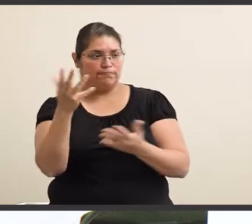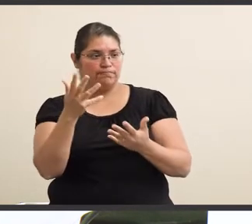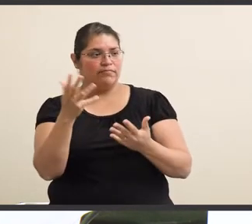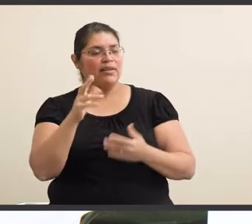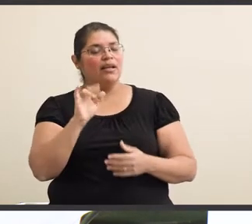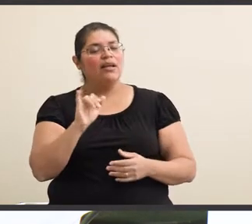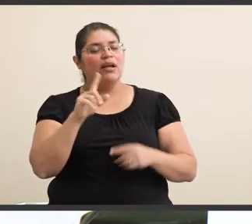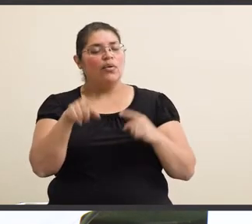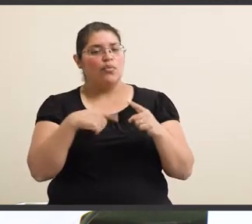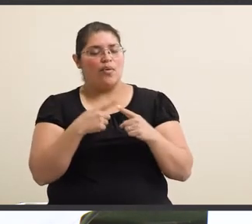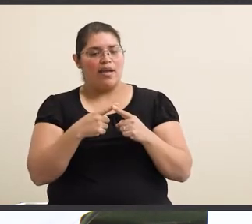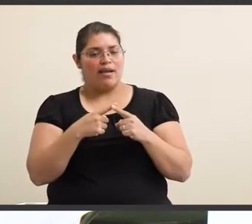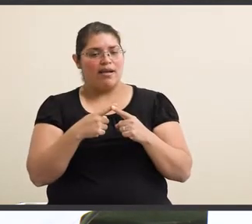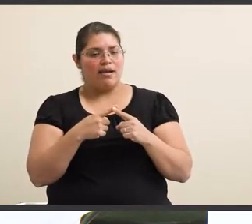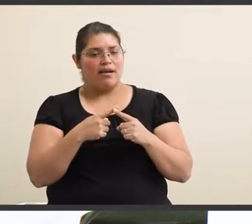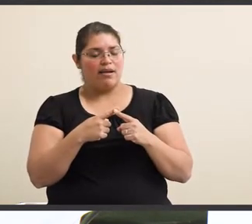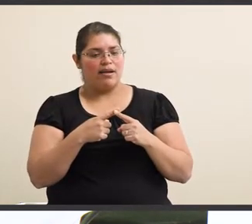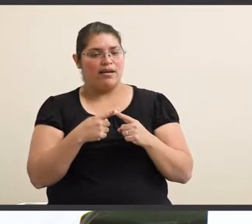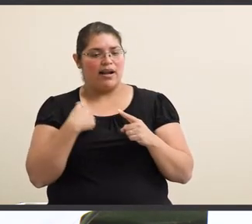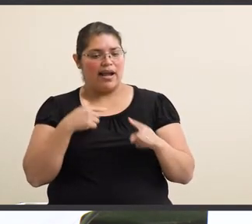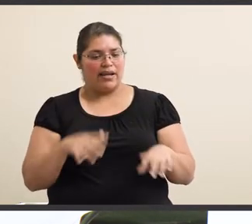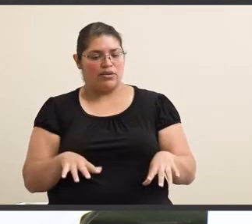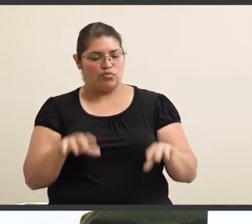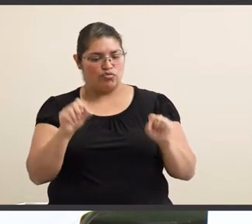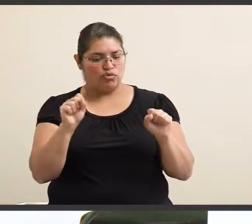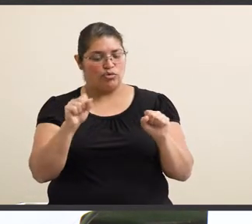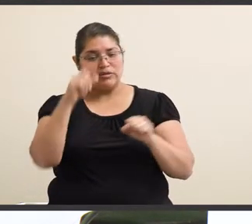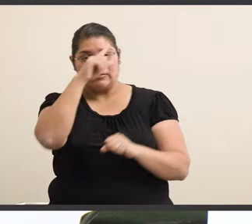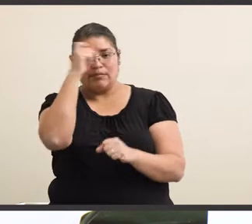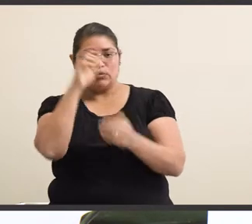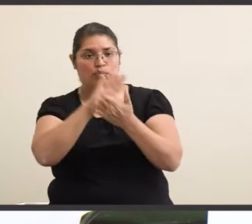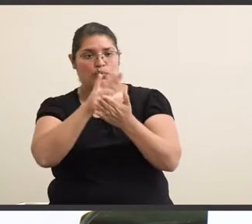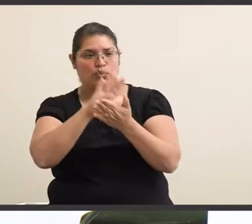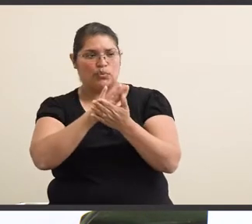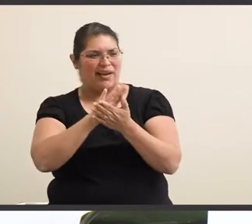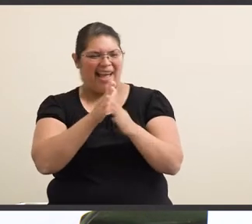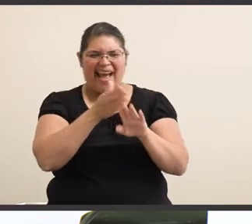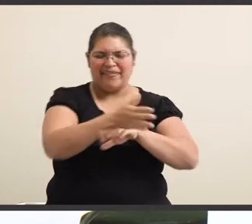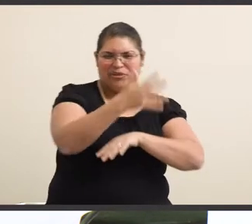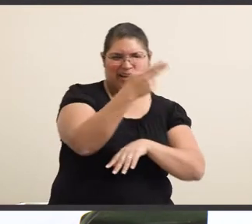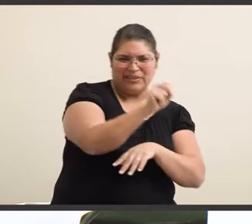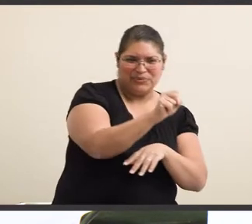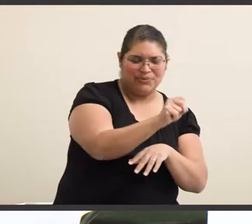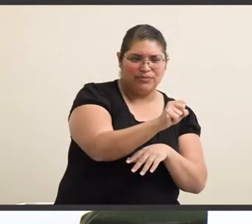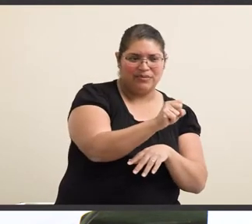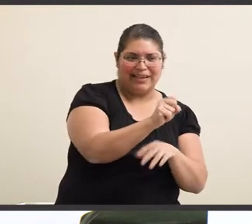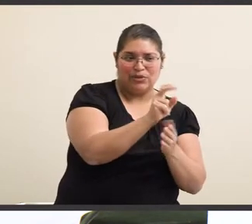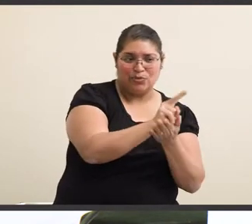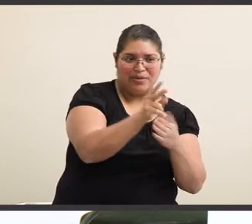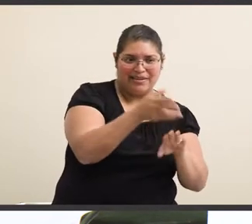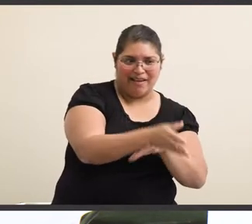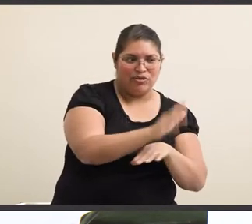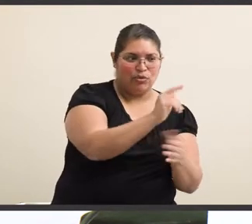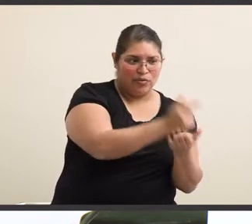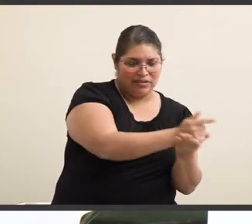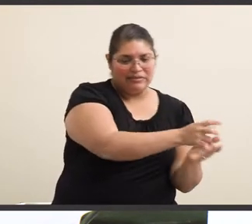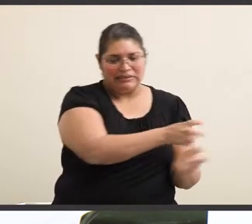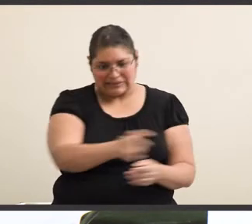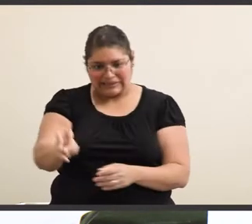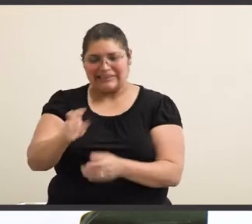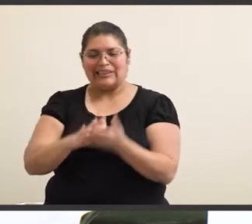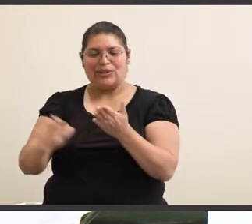when I took, um, summer school, like, right after high school, like, two weeks after I graduated.